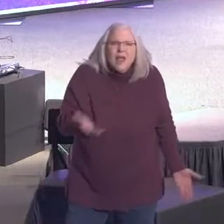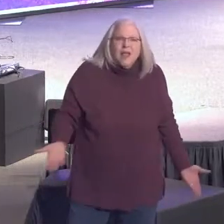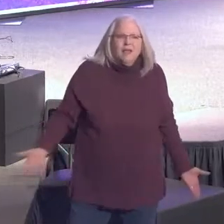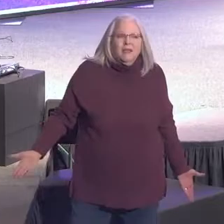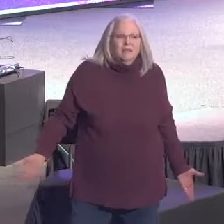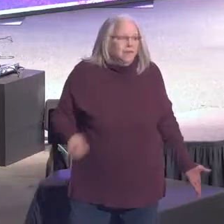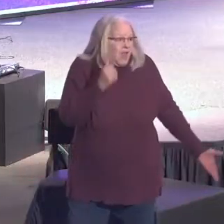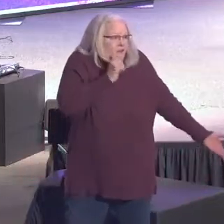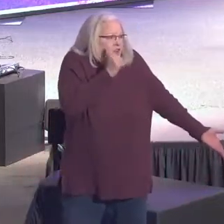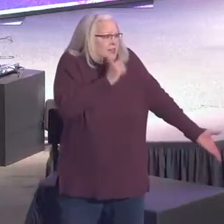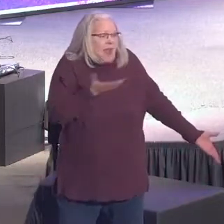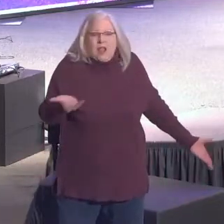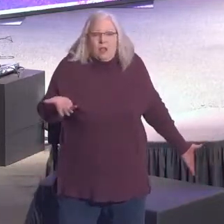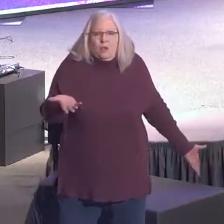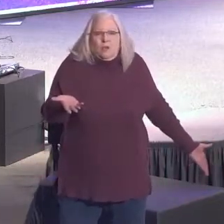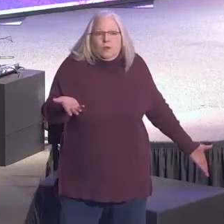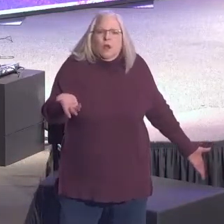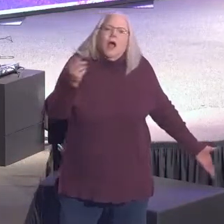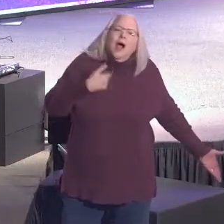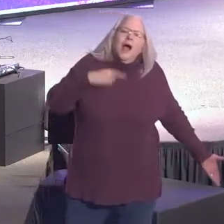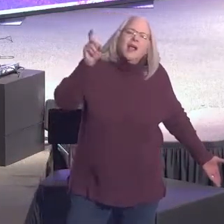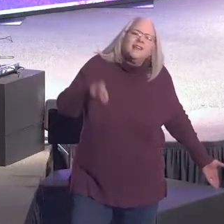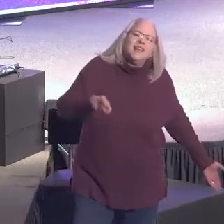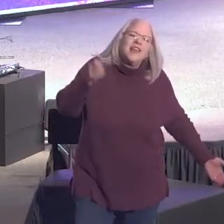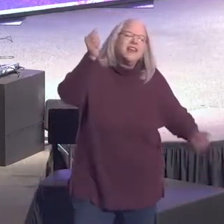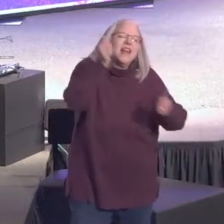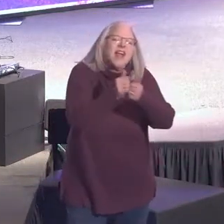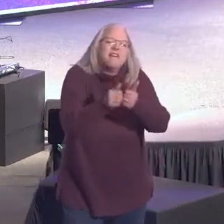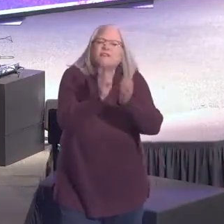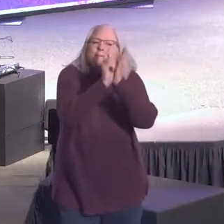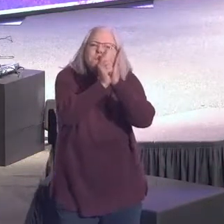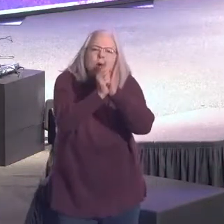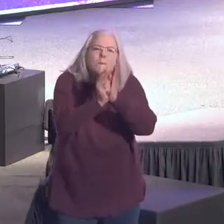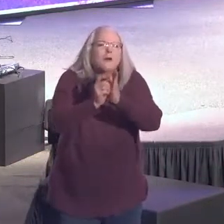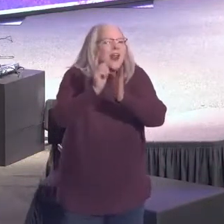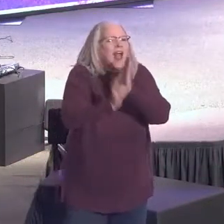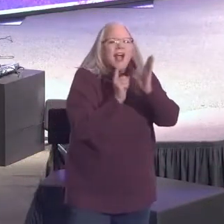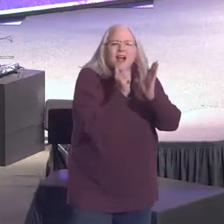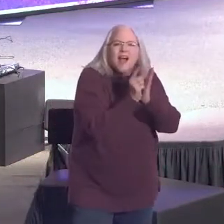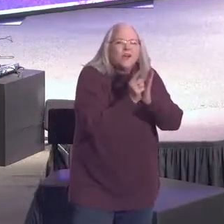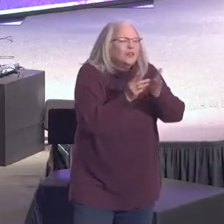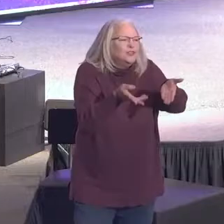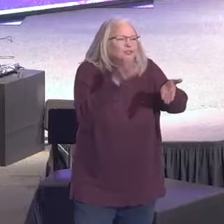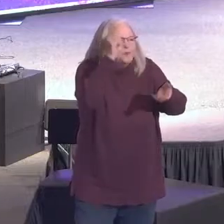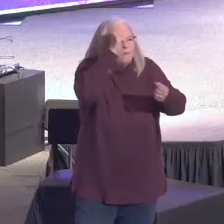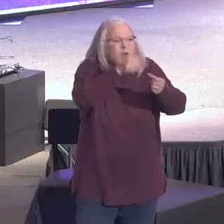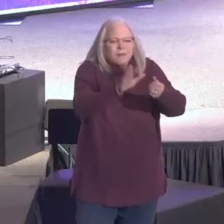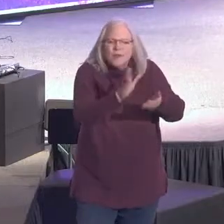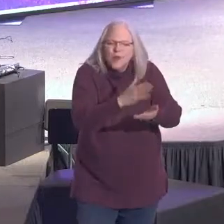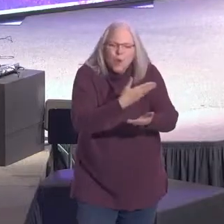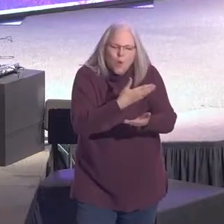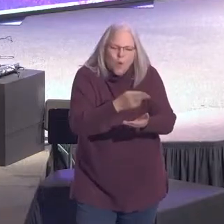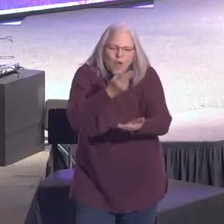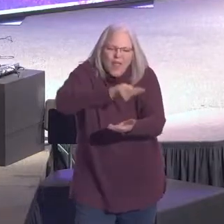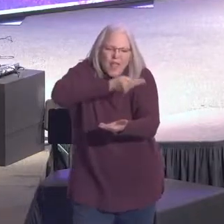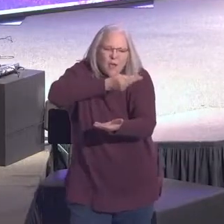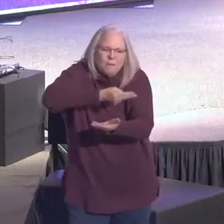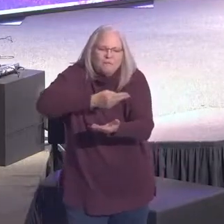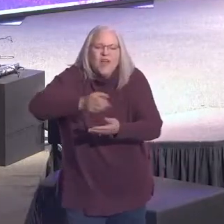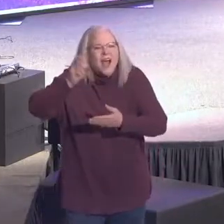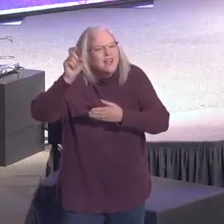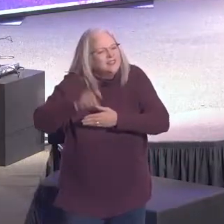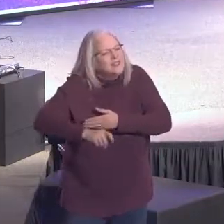Every day. You know, I need God every moment. I need God every hour. You remember the old hymn? I need the every